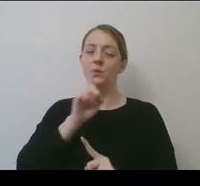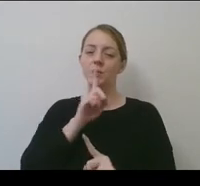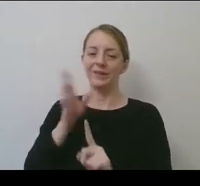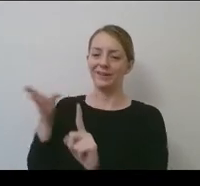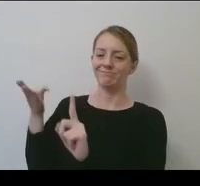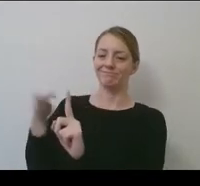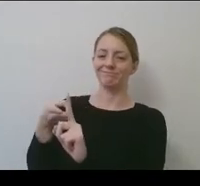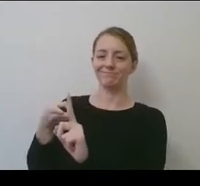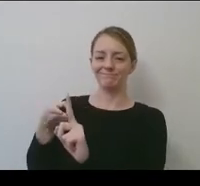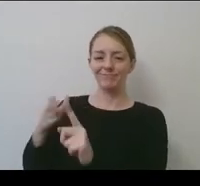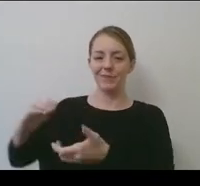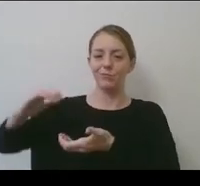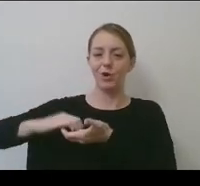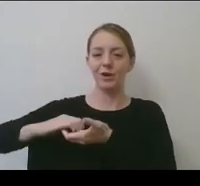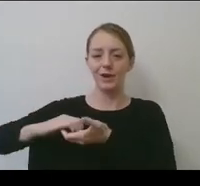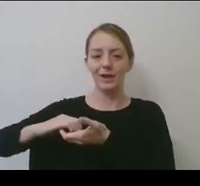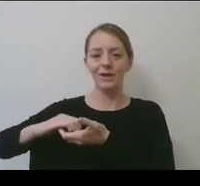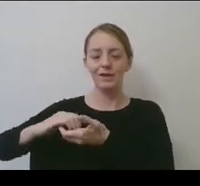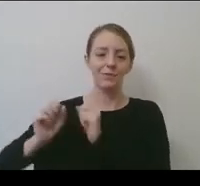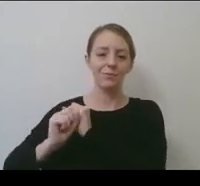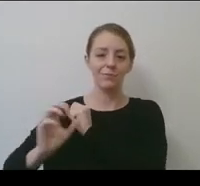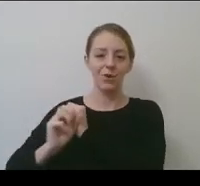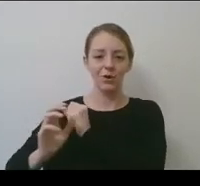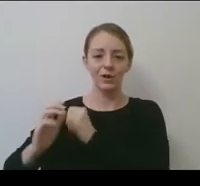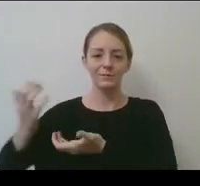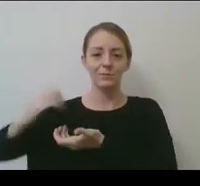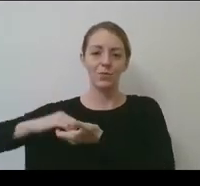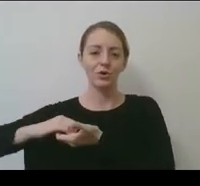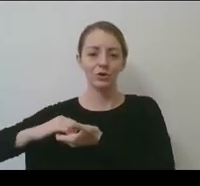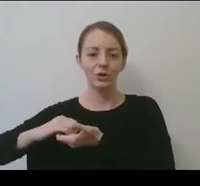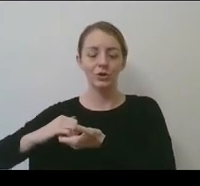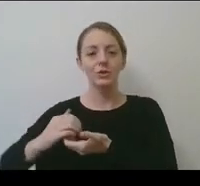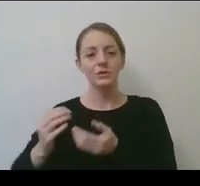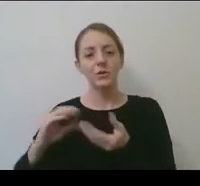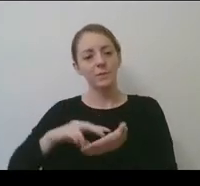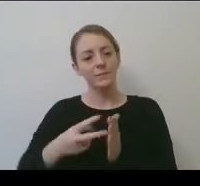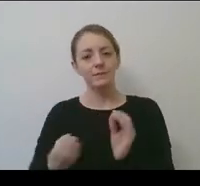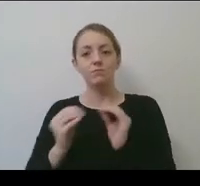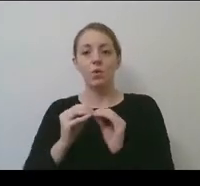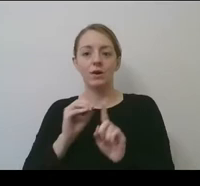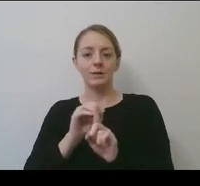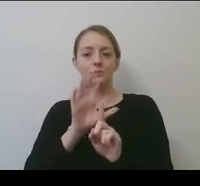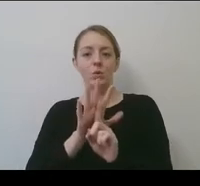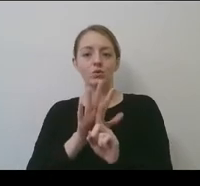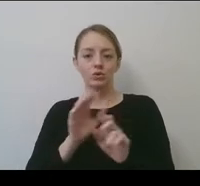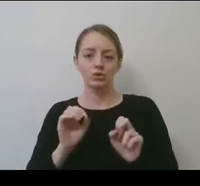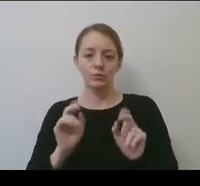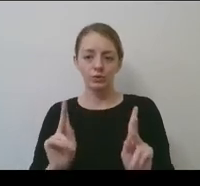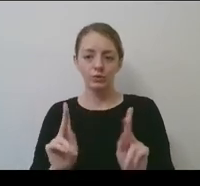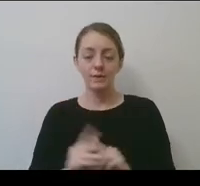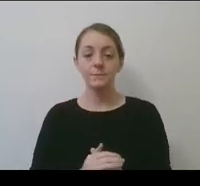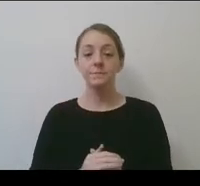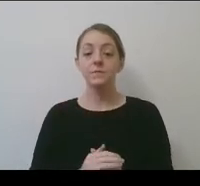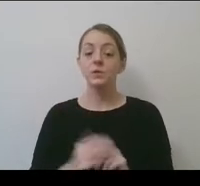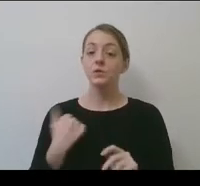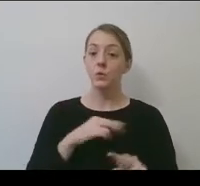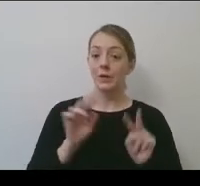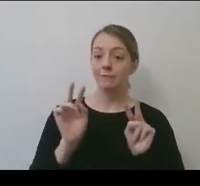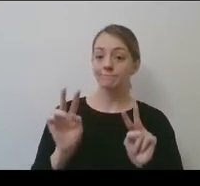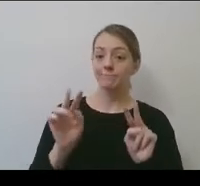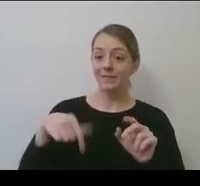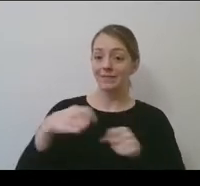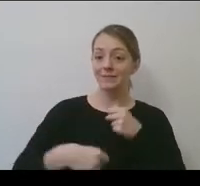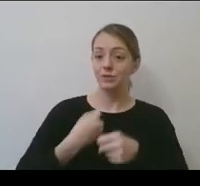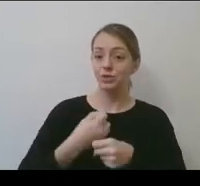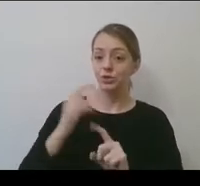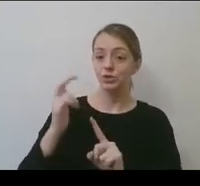and otherwise so that, you get, then you get more exposure opportunity. As we look forward to this year's championship, again, there's